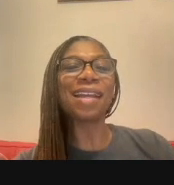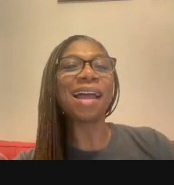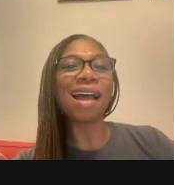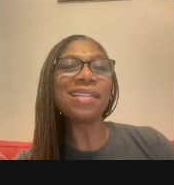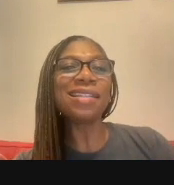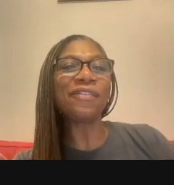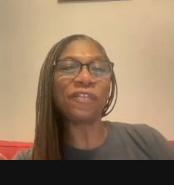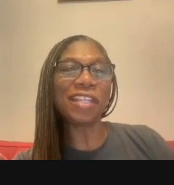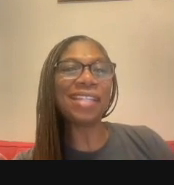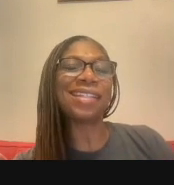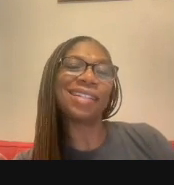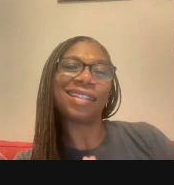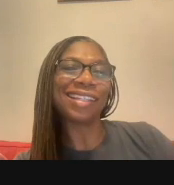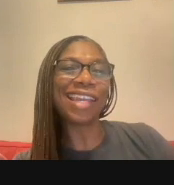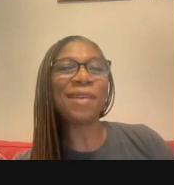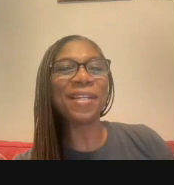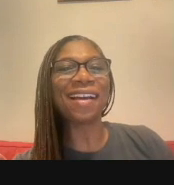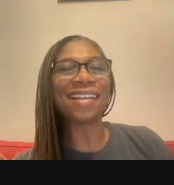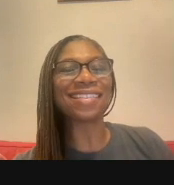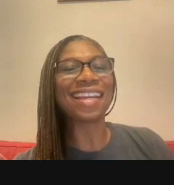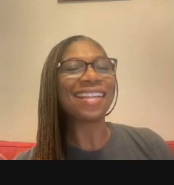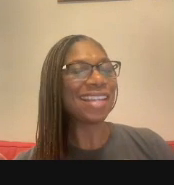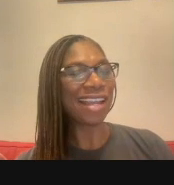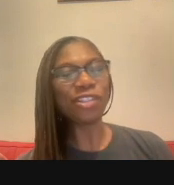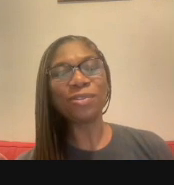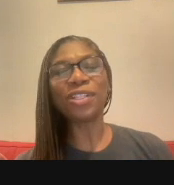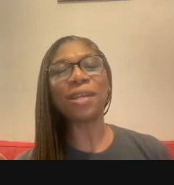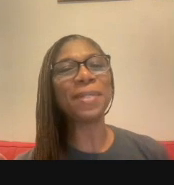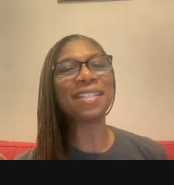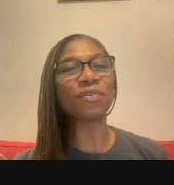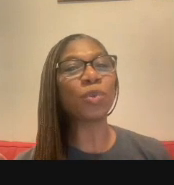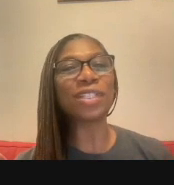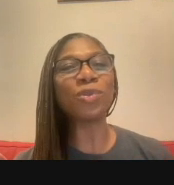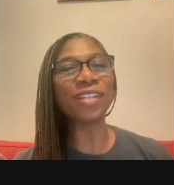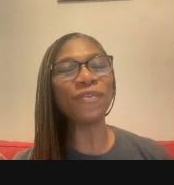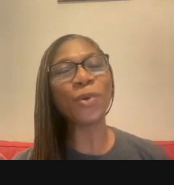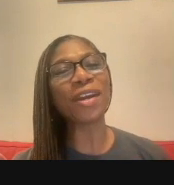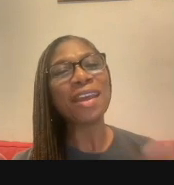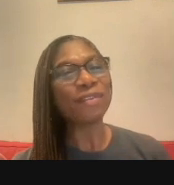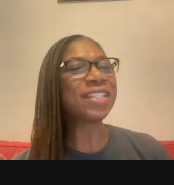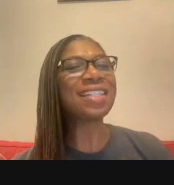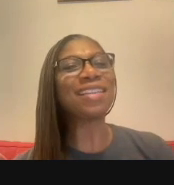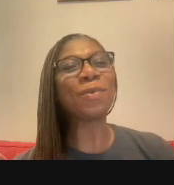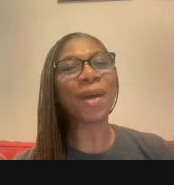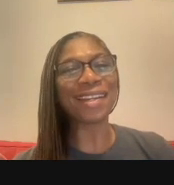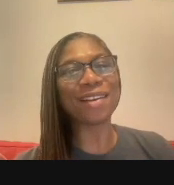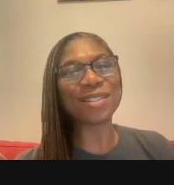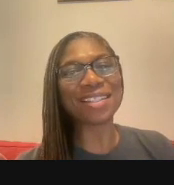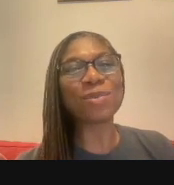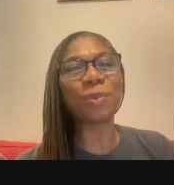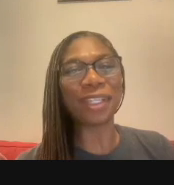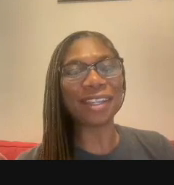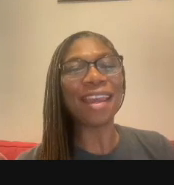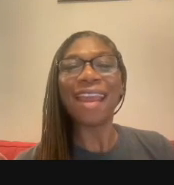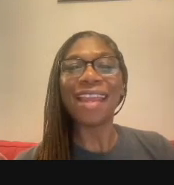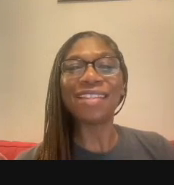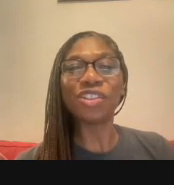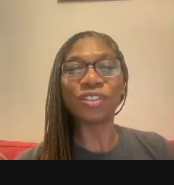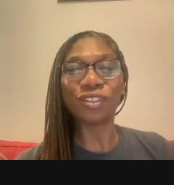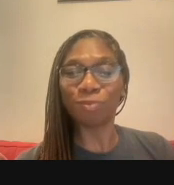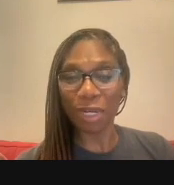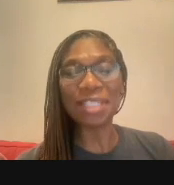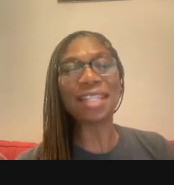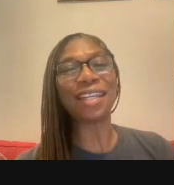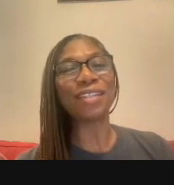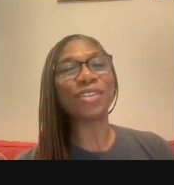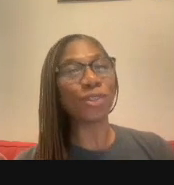Carolina undefeated Gamecocks, national champions of 2024, visited the White House this week and